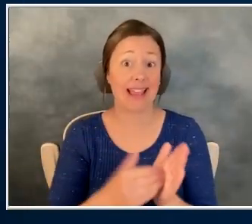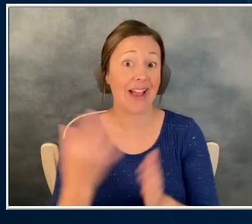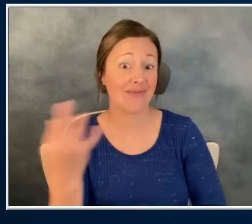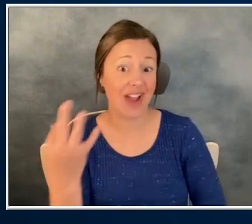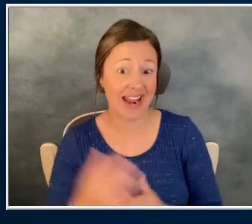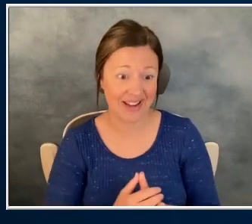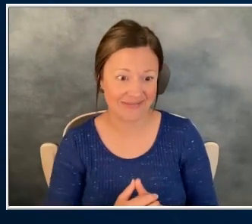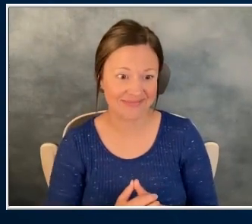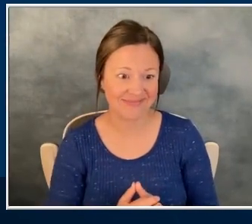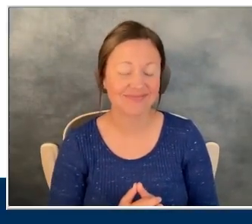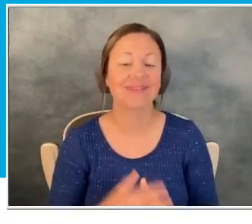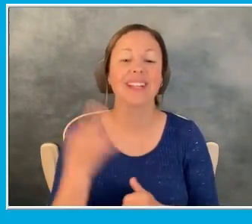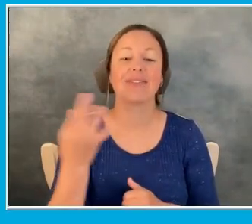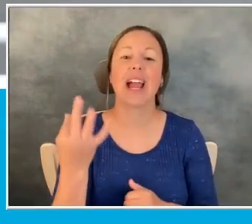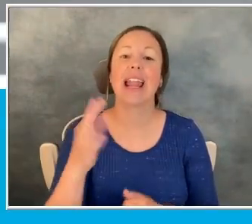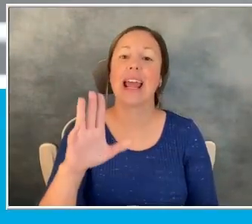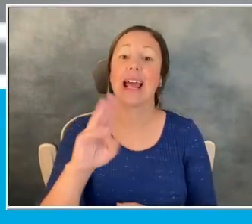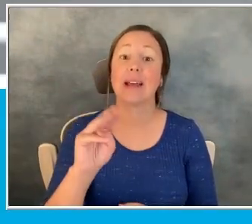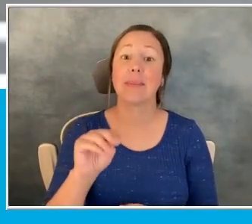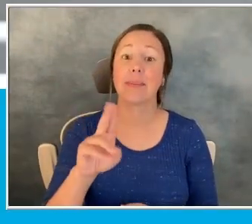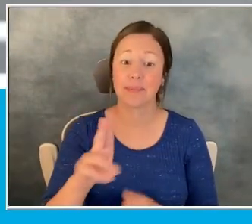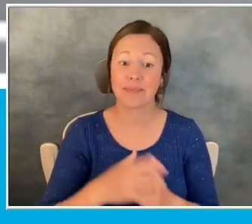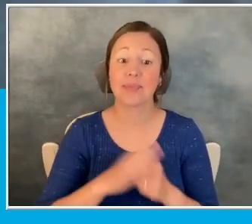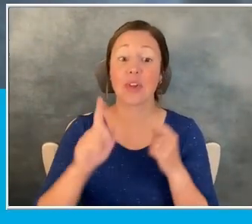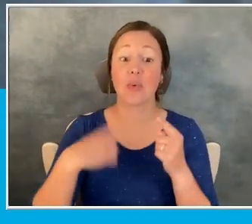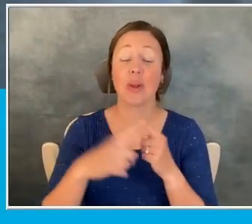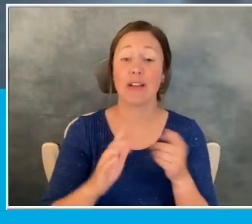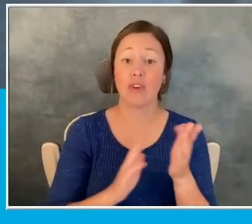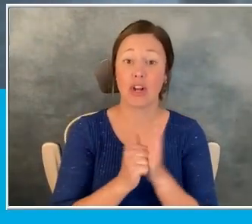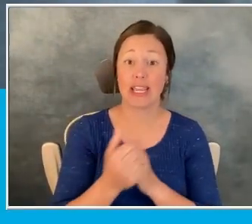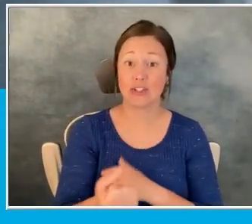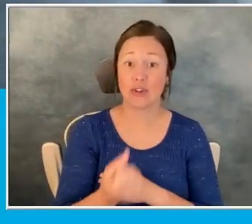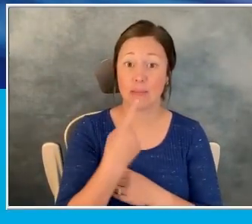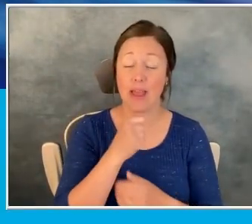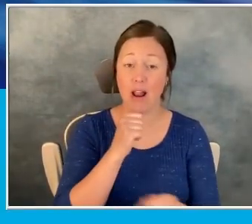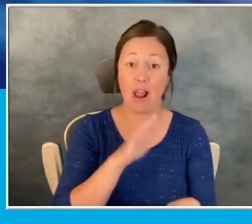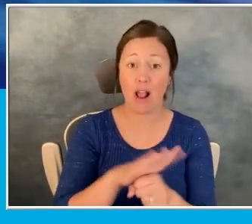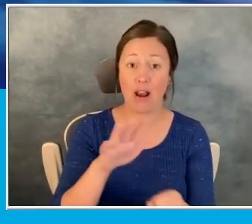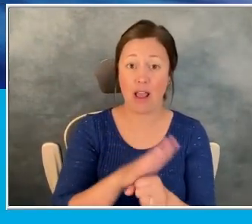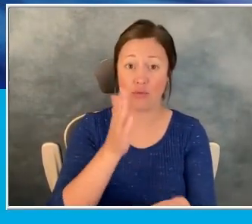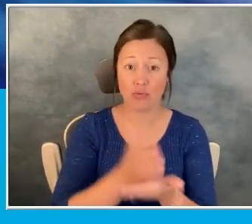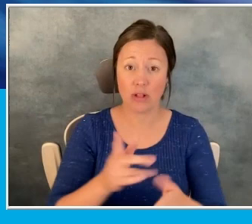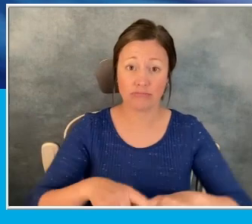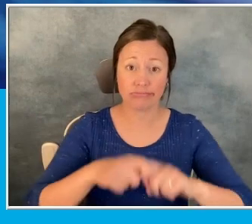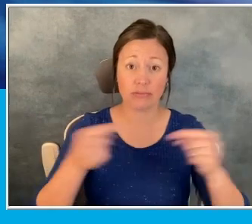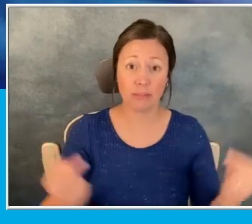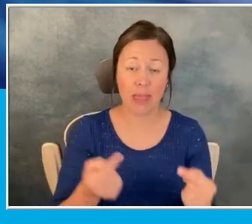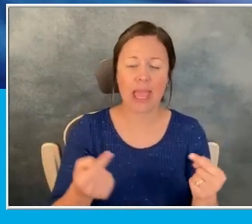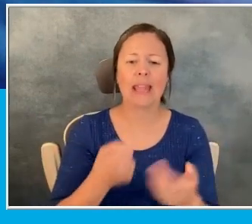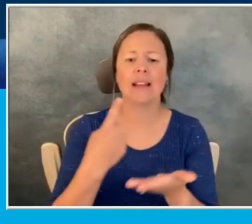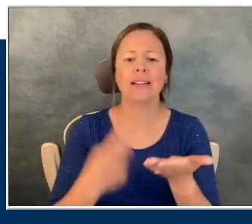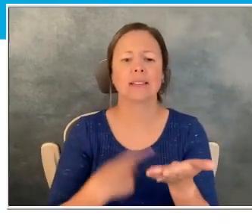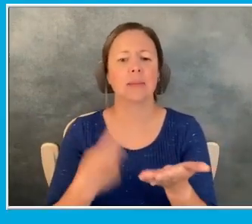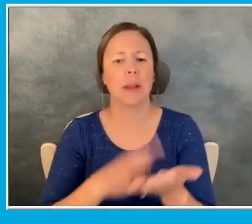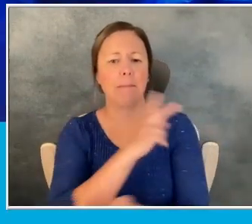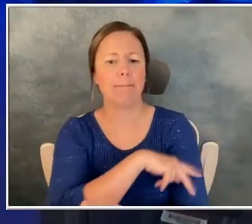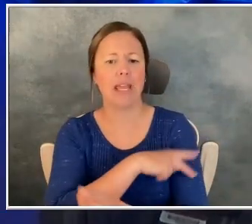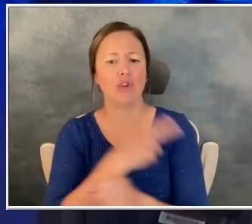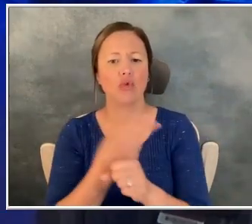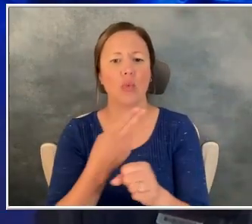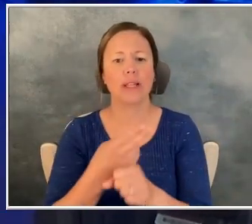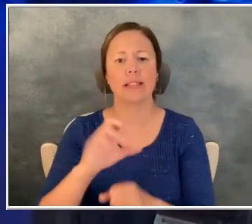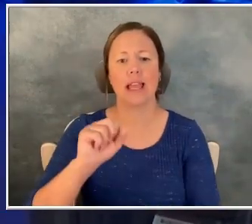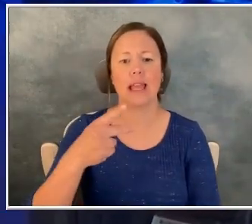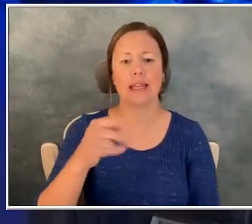Friday on the Morning Medical Update. When cancer pills aren't enough to stop pain, some patients turn to a spinal cord implant. I'm